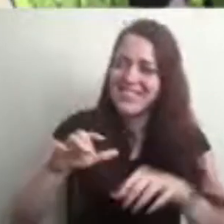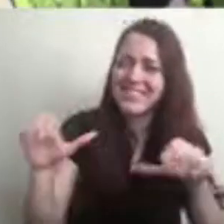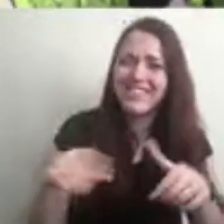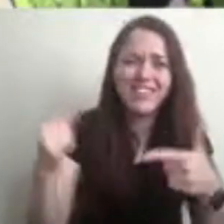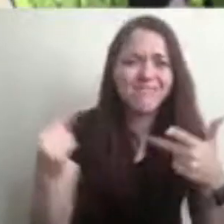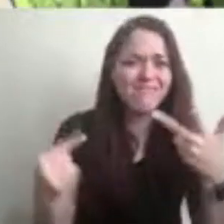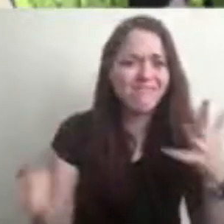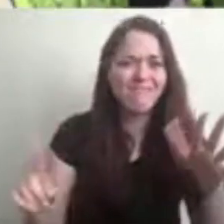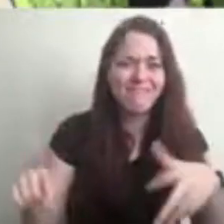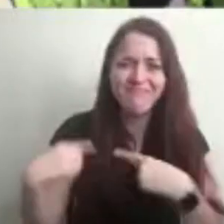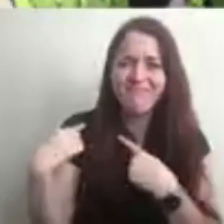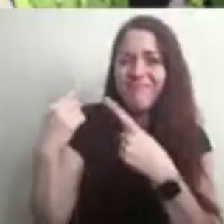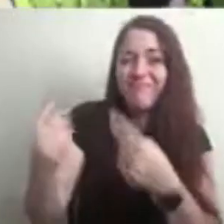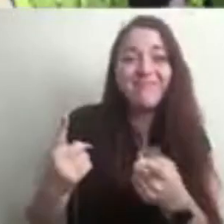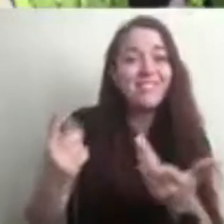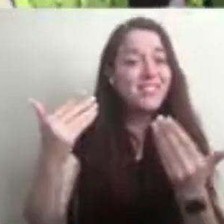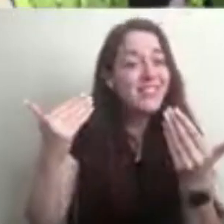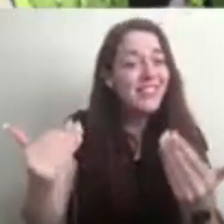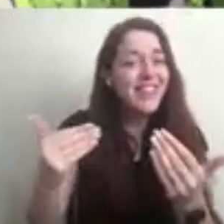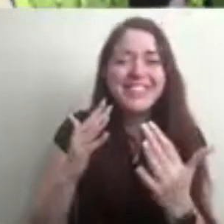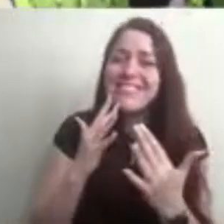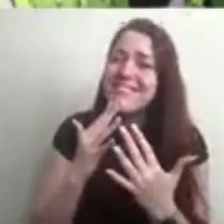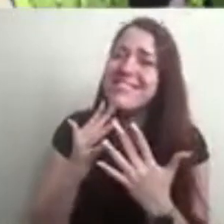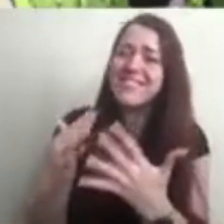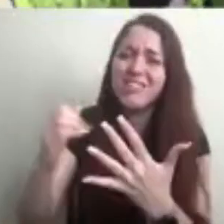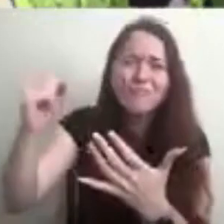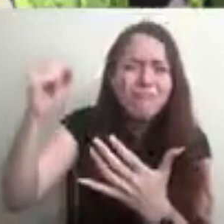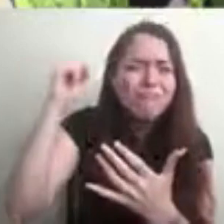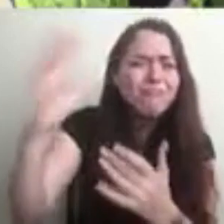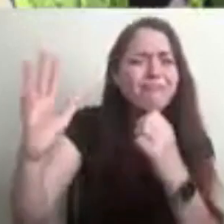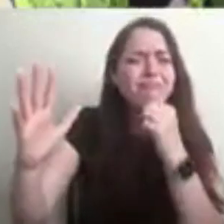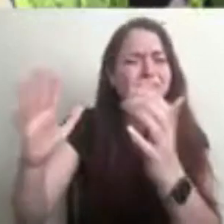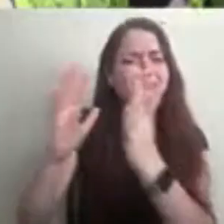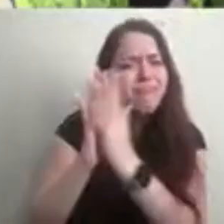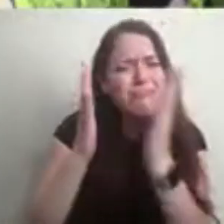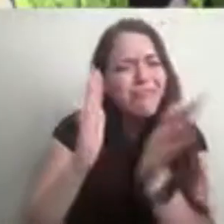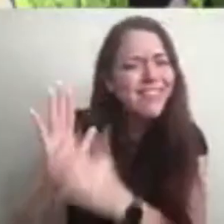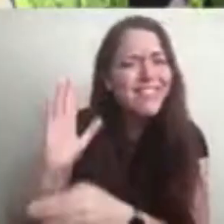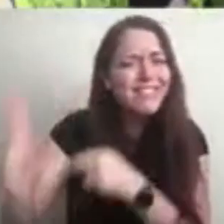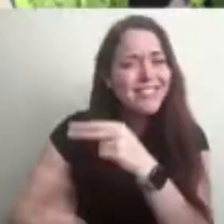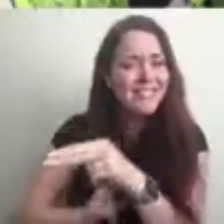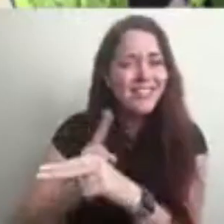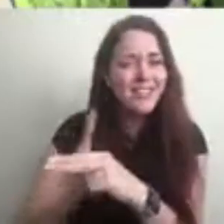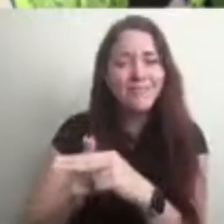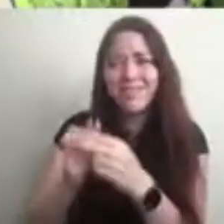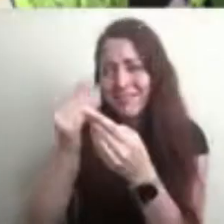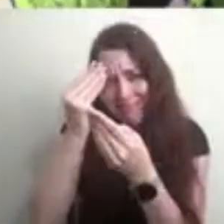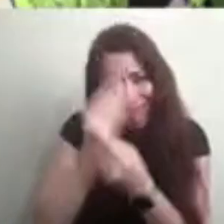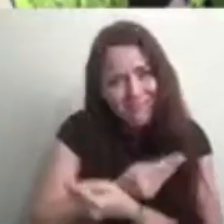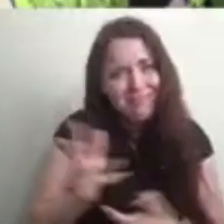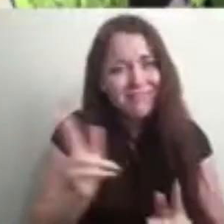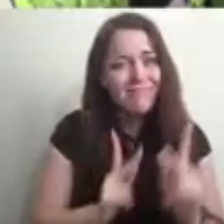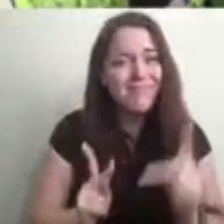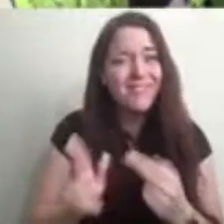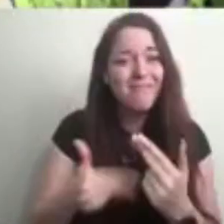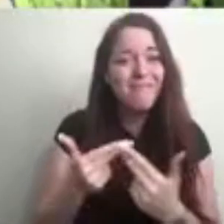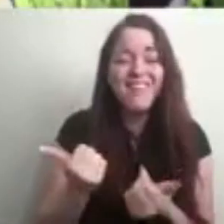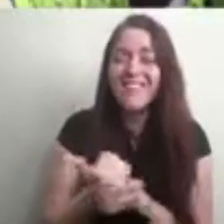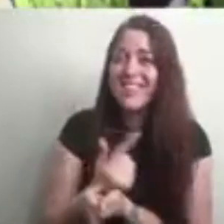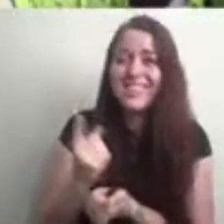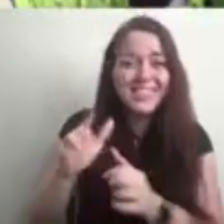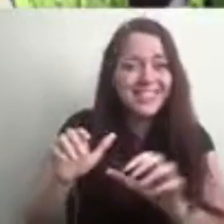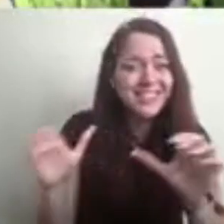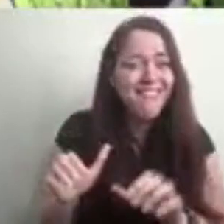Sing to God. Sing praise and tell of God's marvels. Glory in God's holy name.